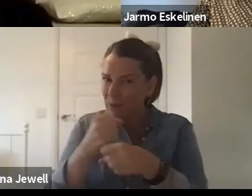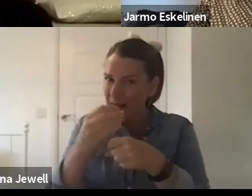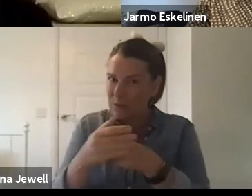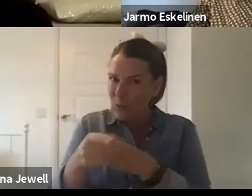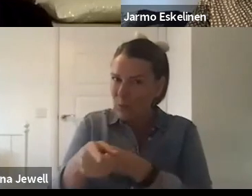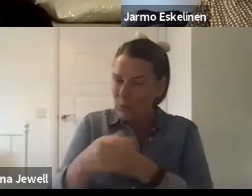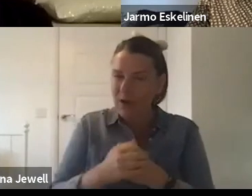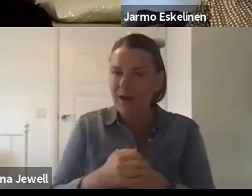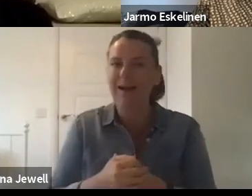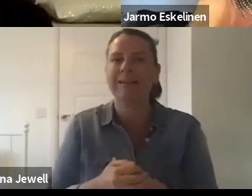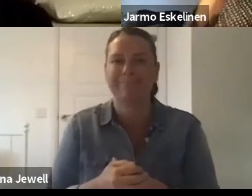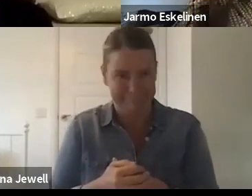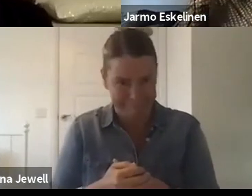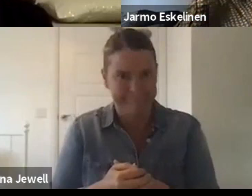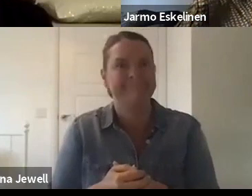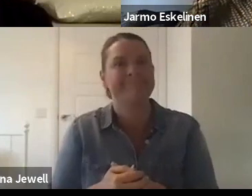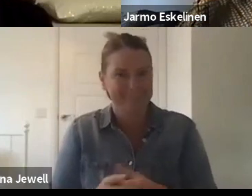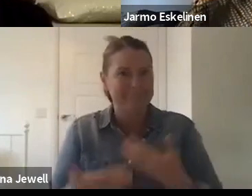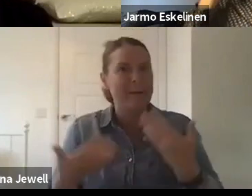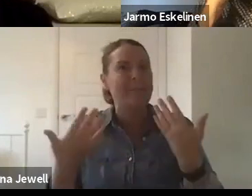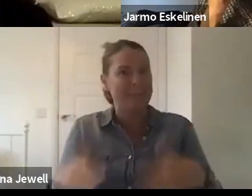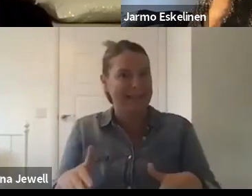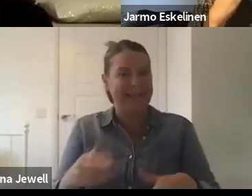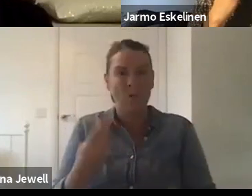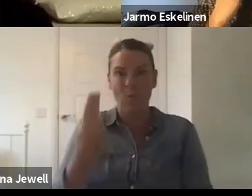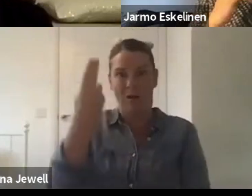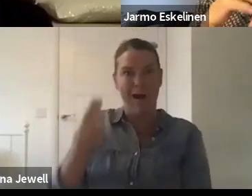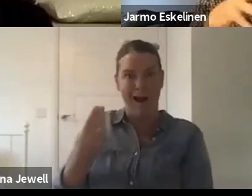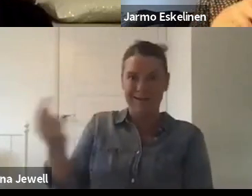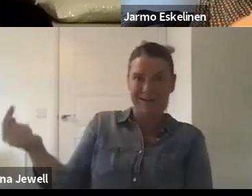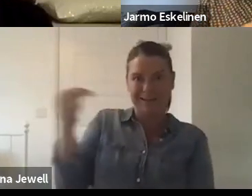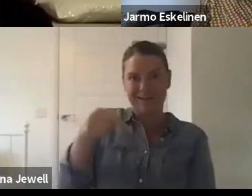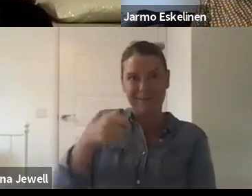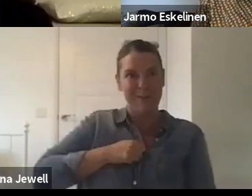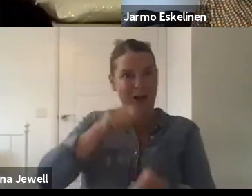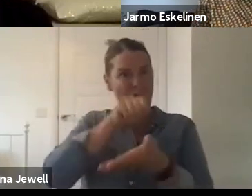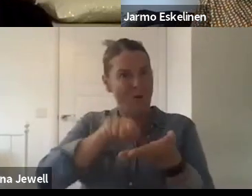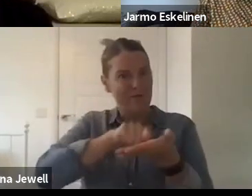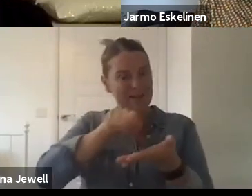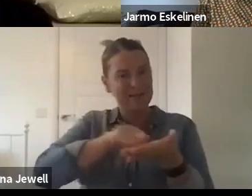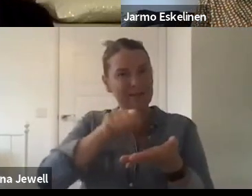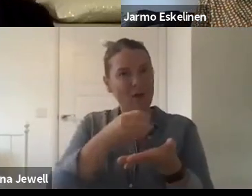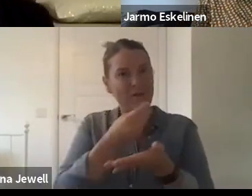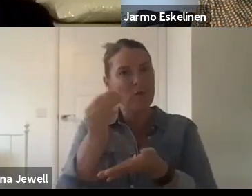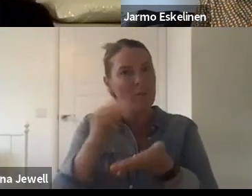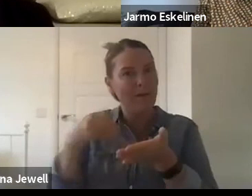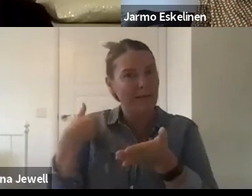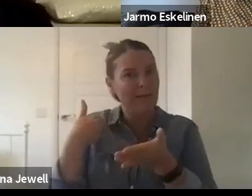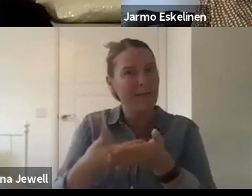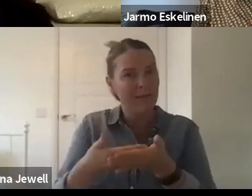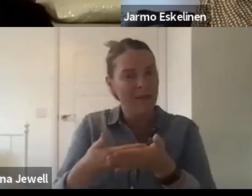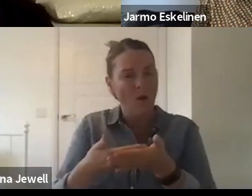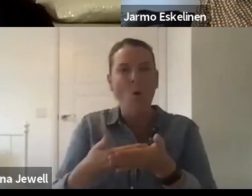Yeah, we have actually had an artist in our office for a number of months who was very